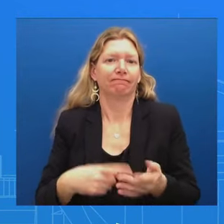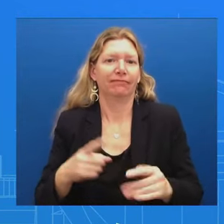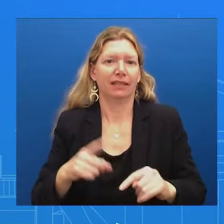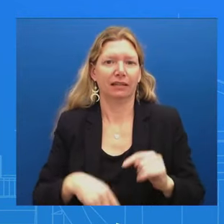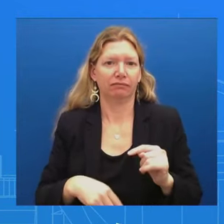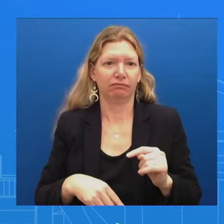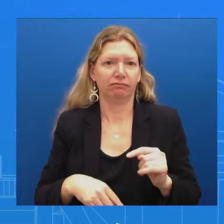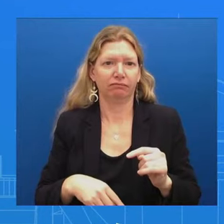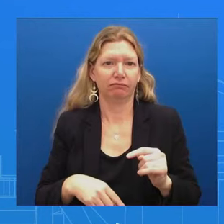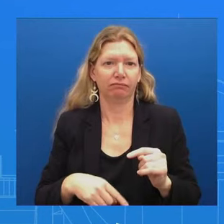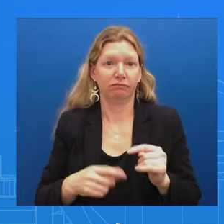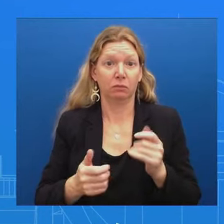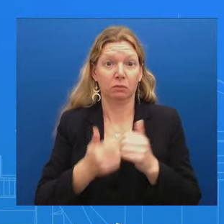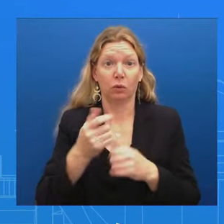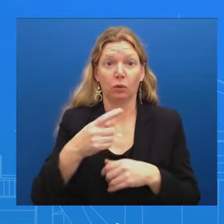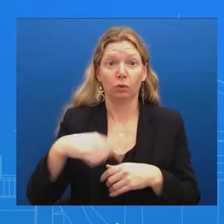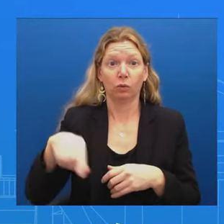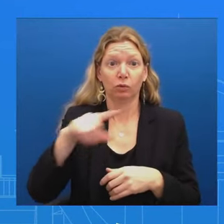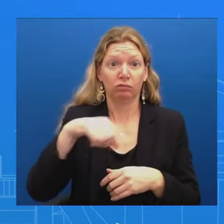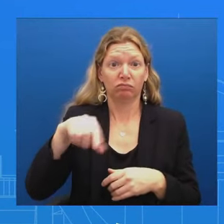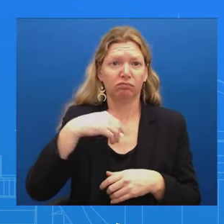President does speak in front of